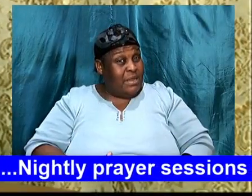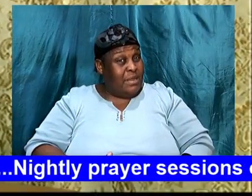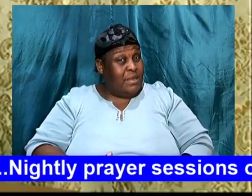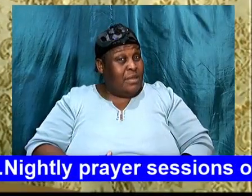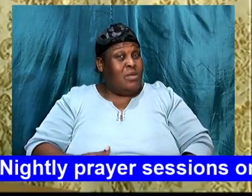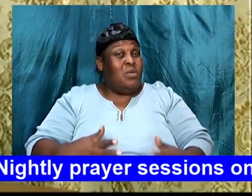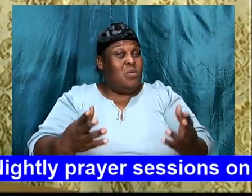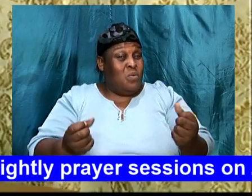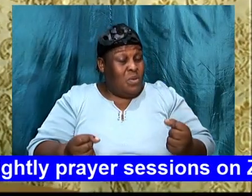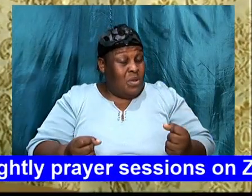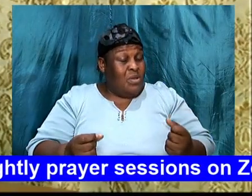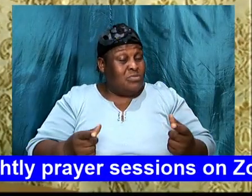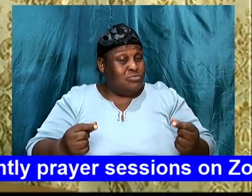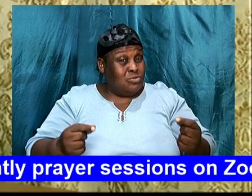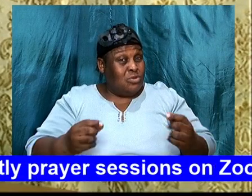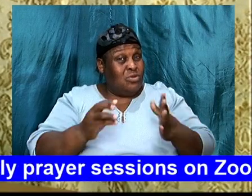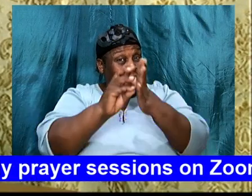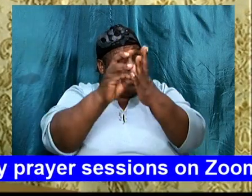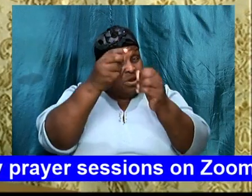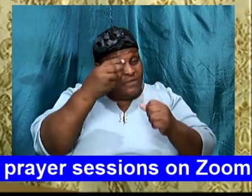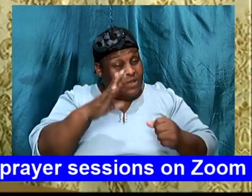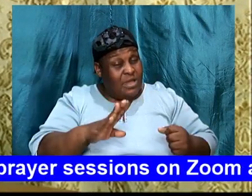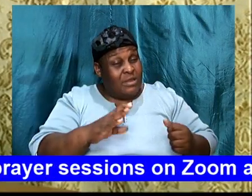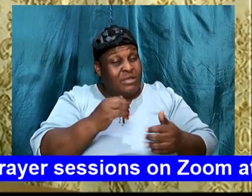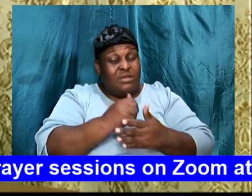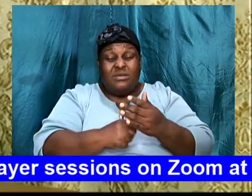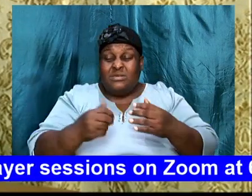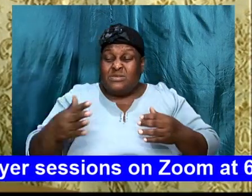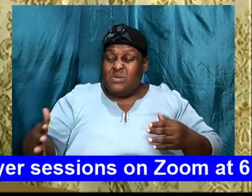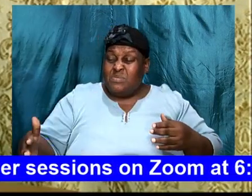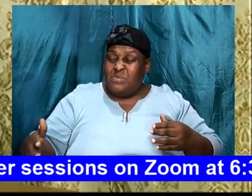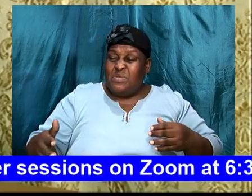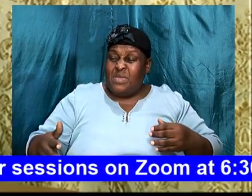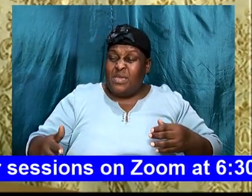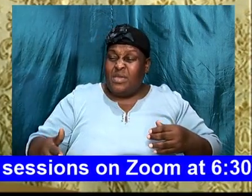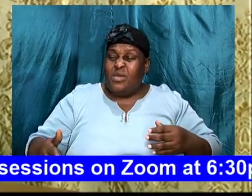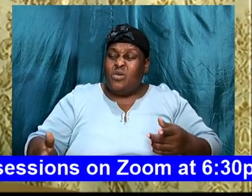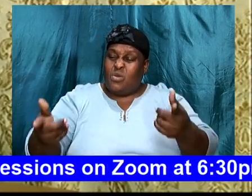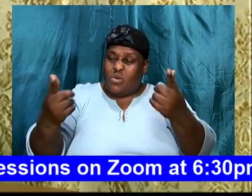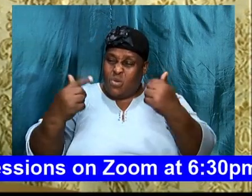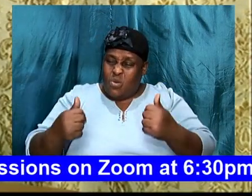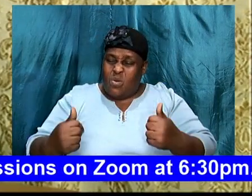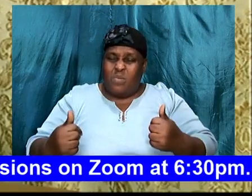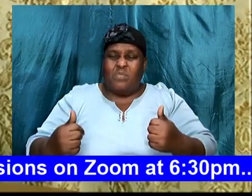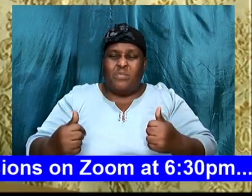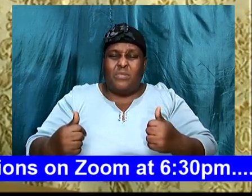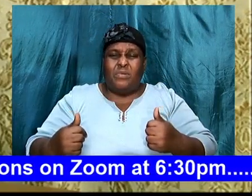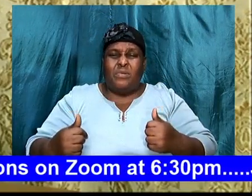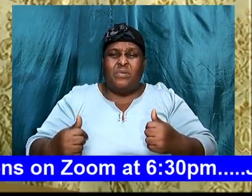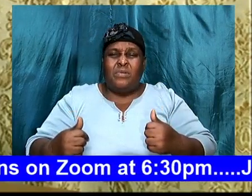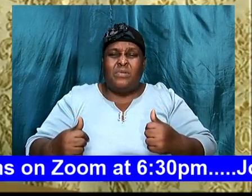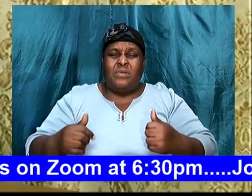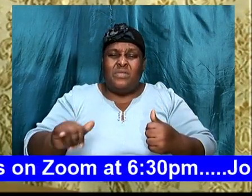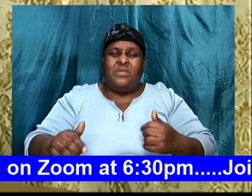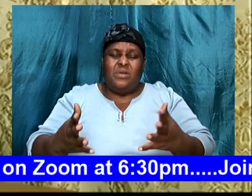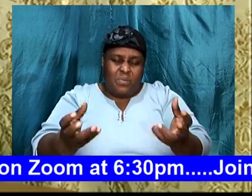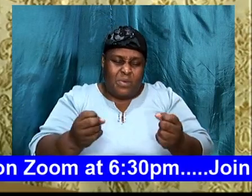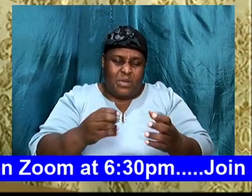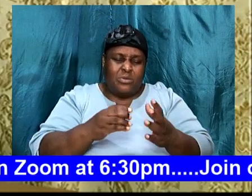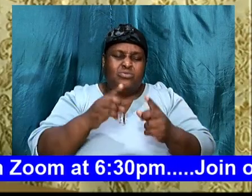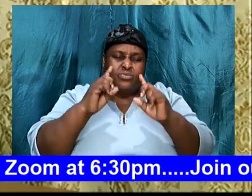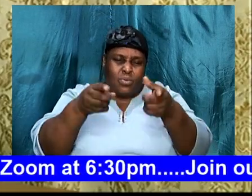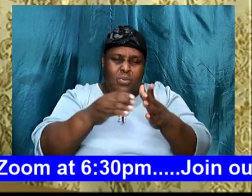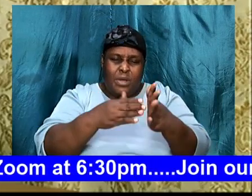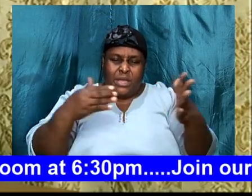something presents itself, that would have us, to go against the will, of God. Paul put it this way,